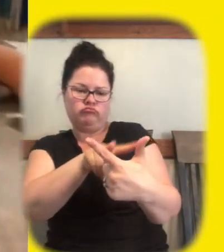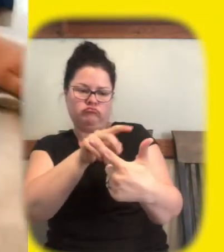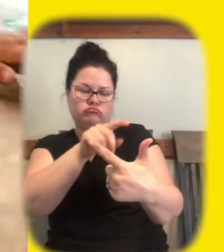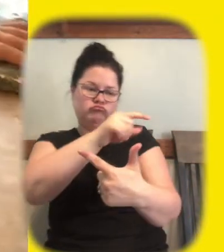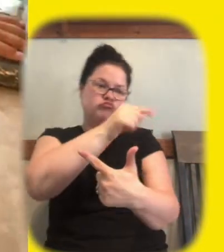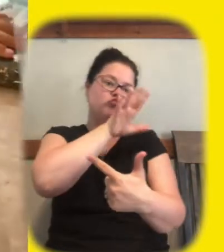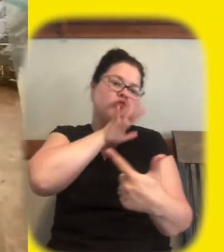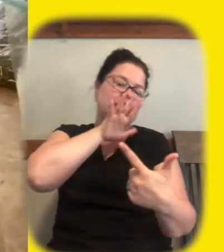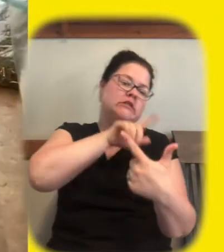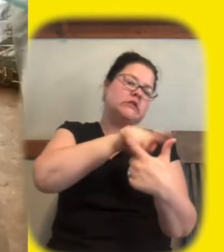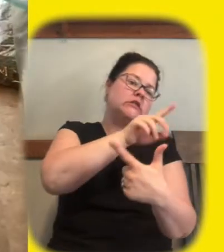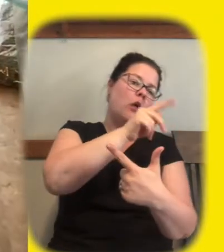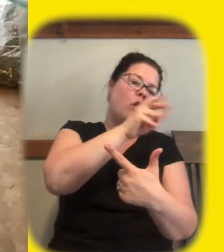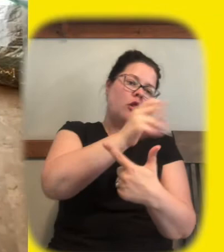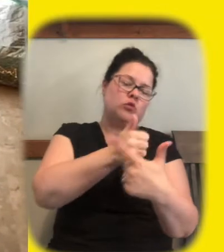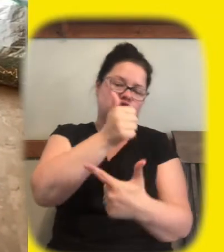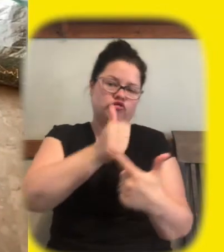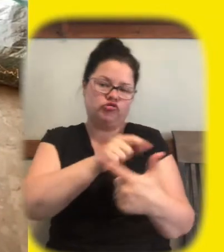grass or towel